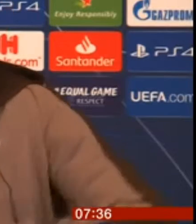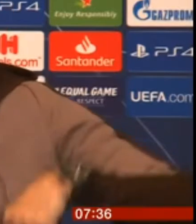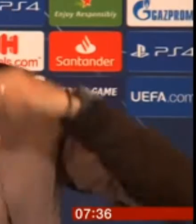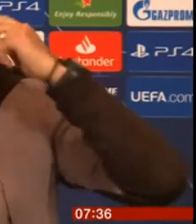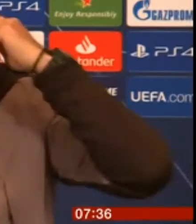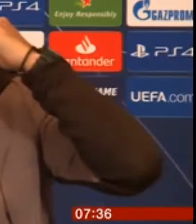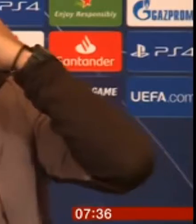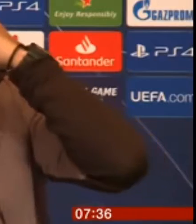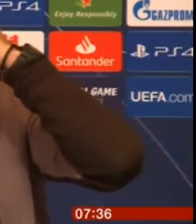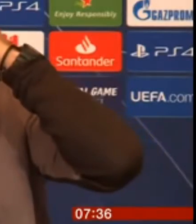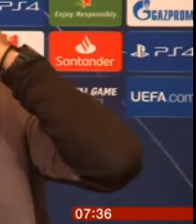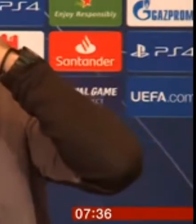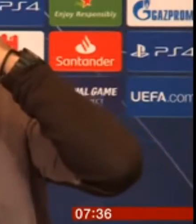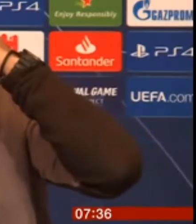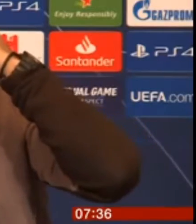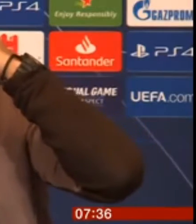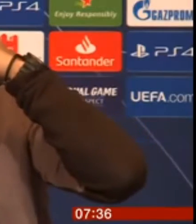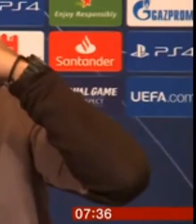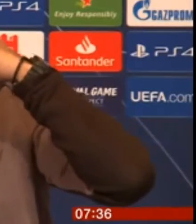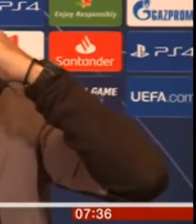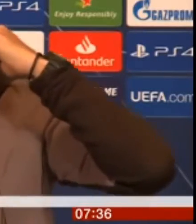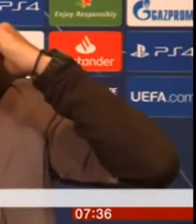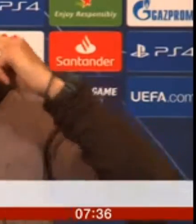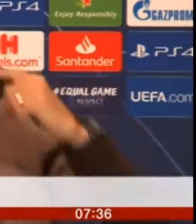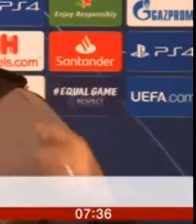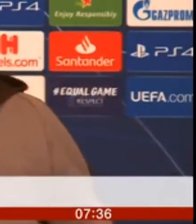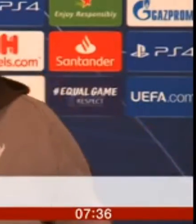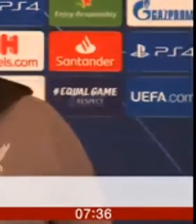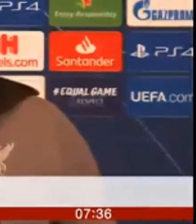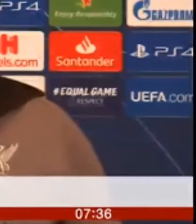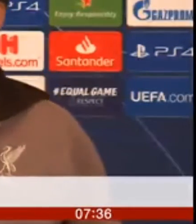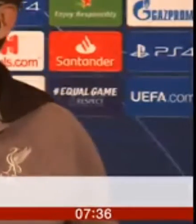It's a very erotic voice, by the way, the translator.